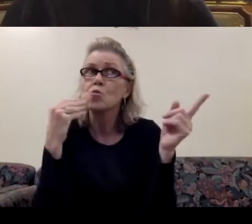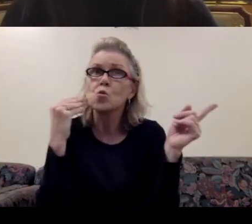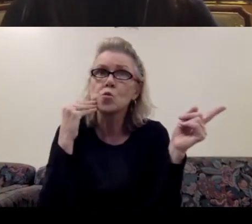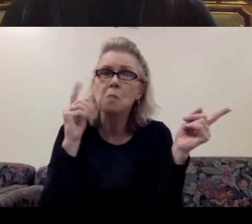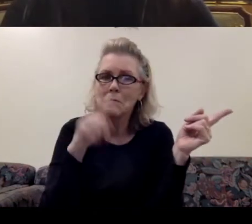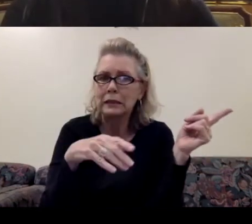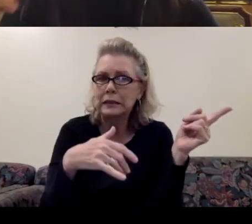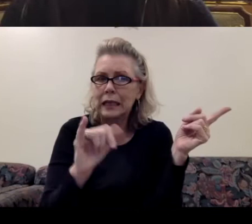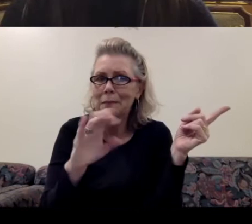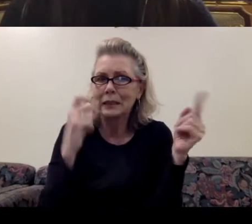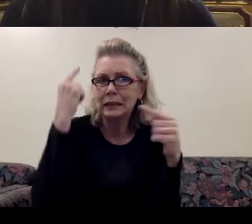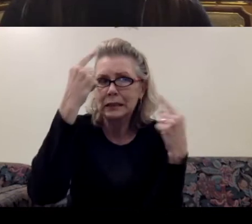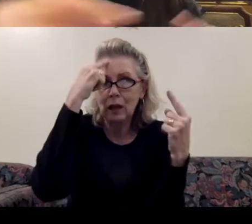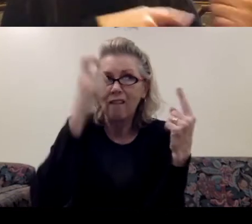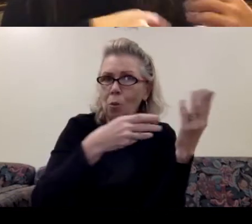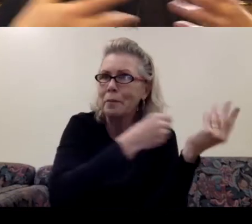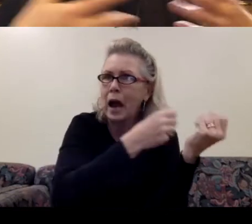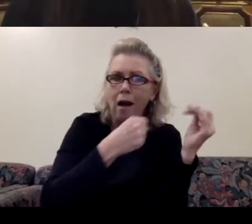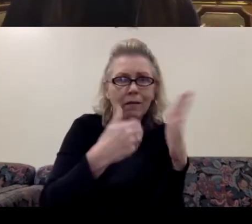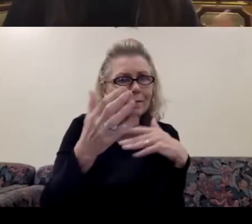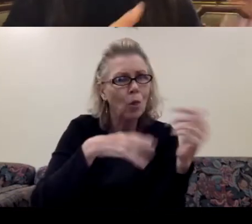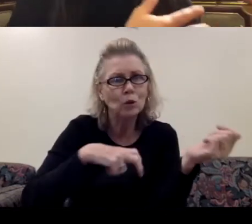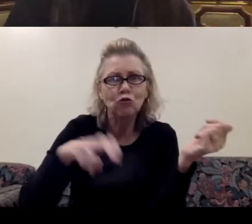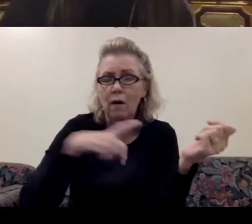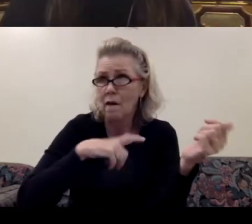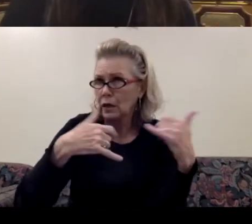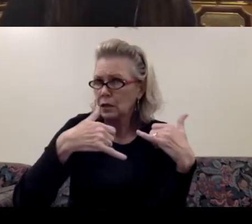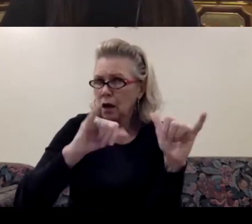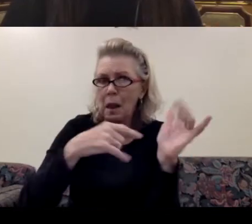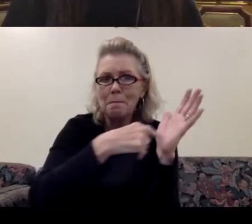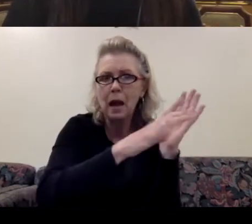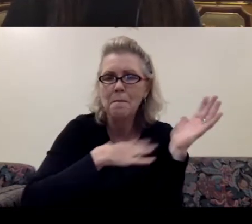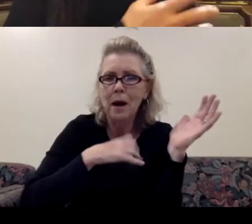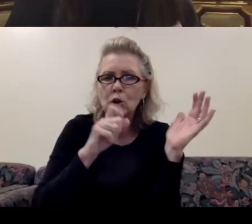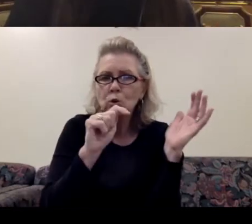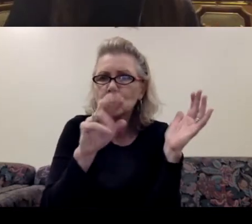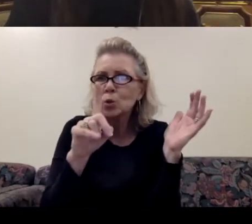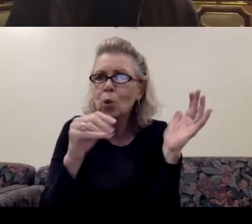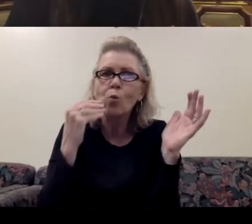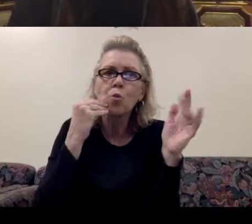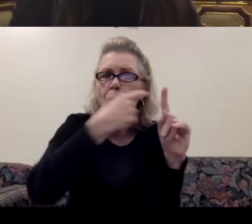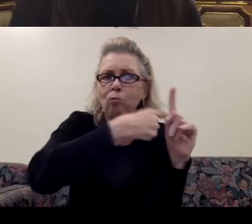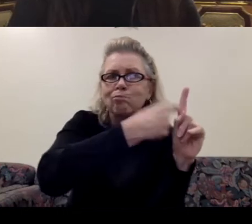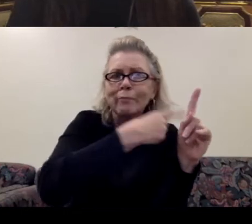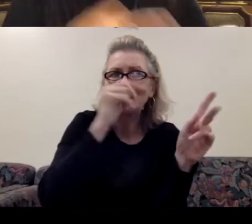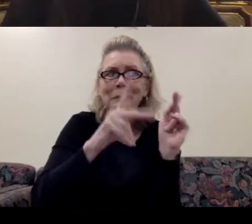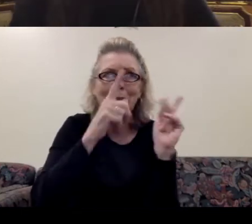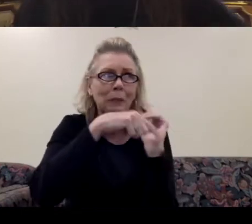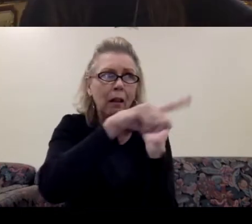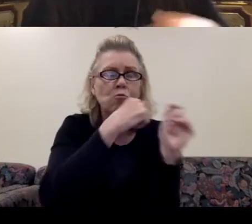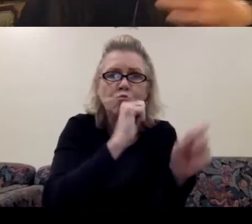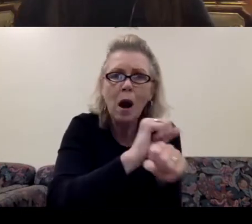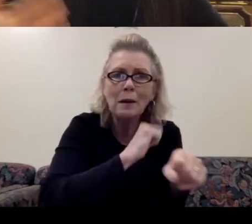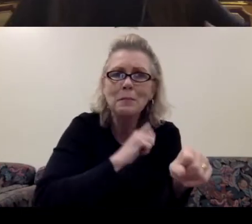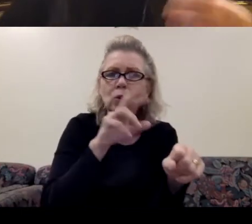if you traveling, you have to pay. I mean, I have to pay my studio at home and the people that works in my studio. And also I have to pay